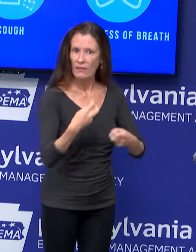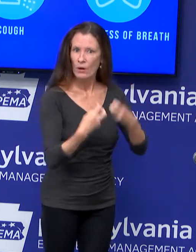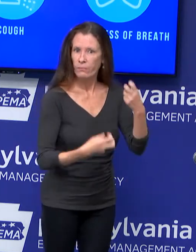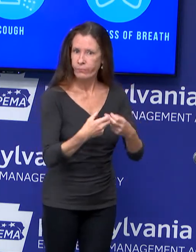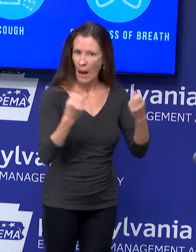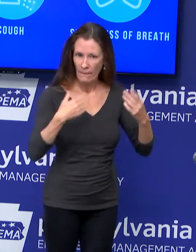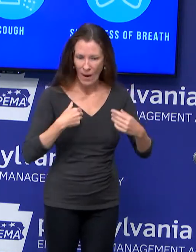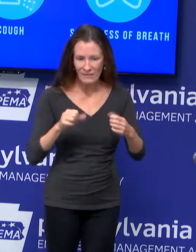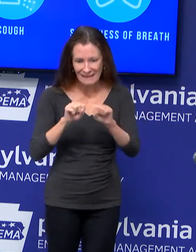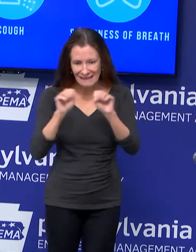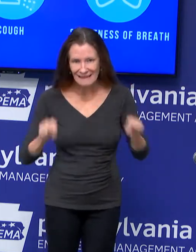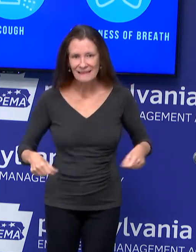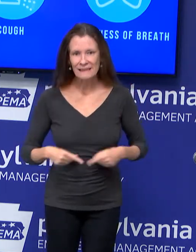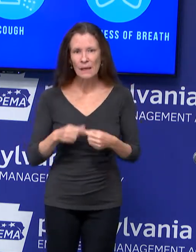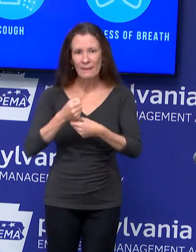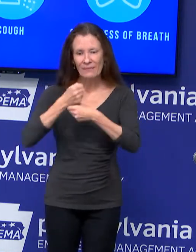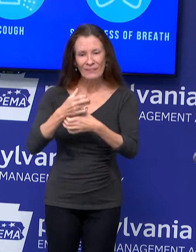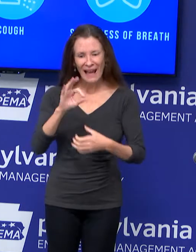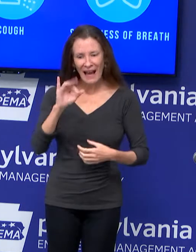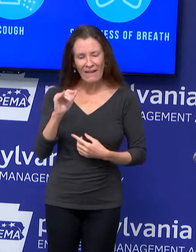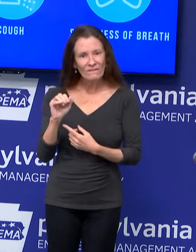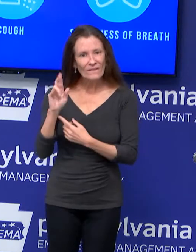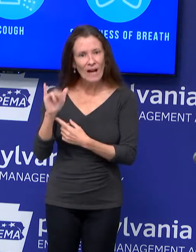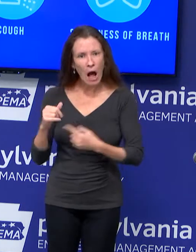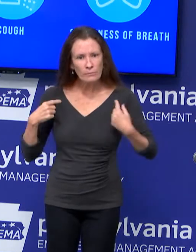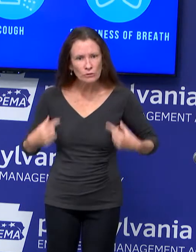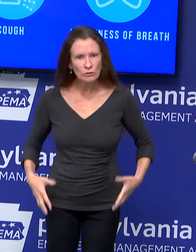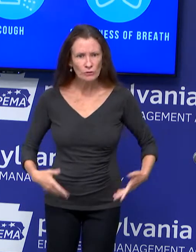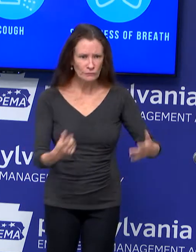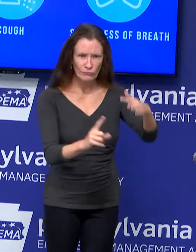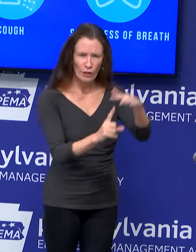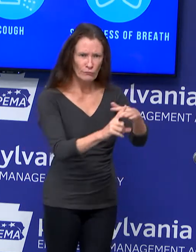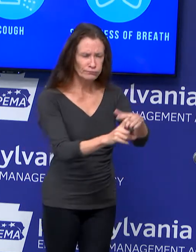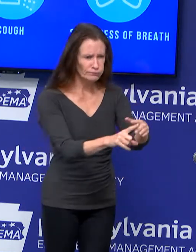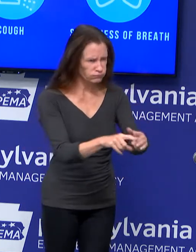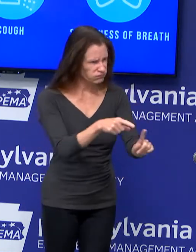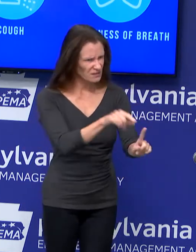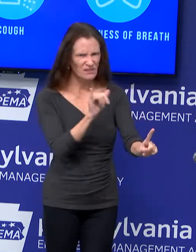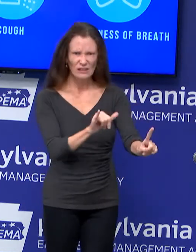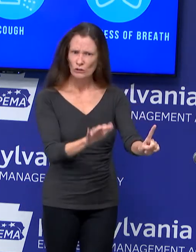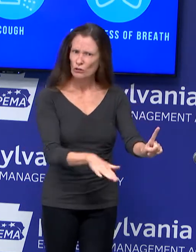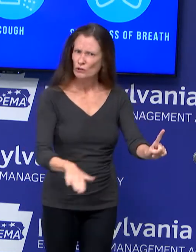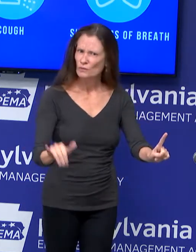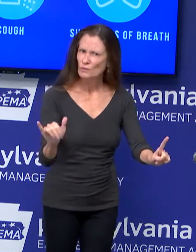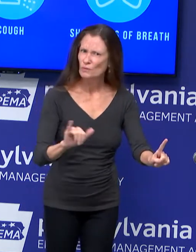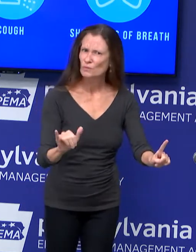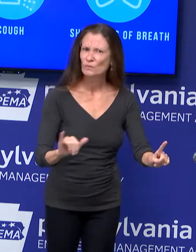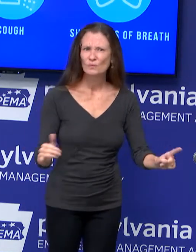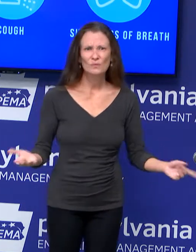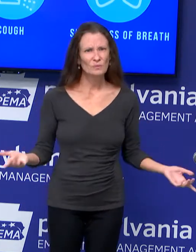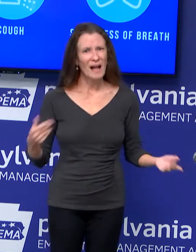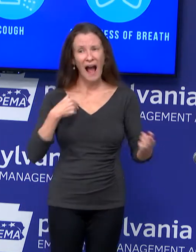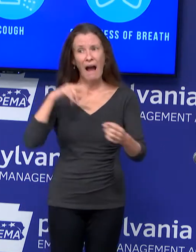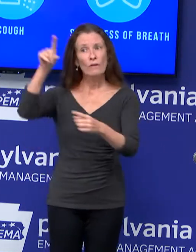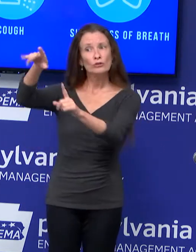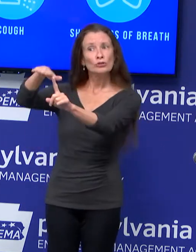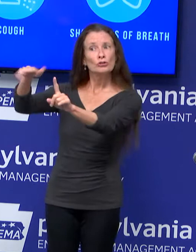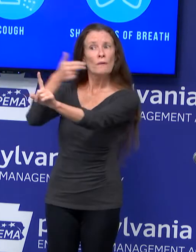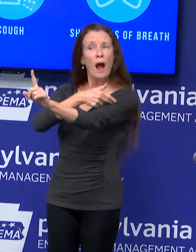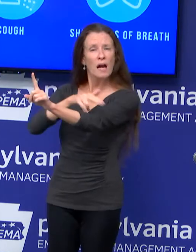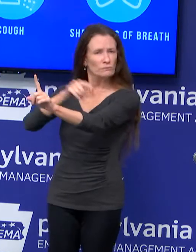become very sick and taken care of by our excellent children's hospitals and other health systems. Think about vulnerable seniors,